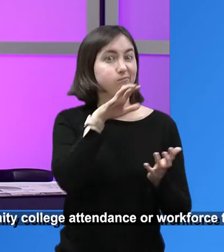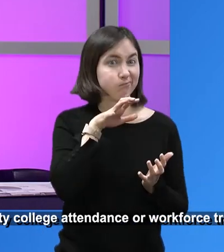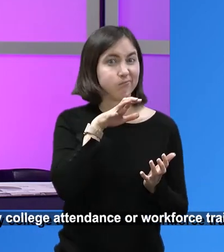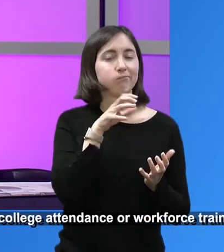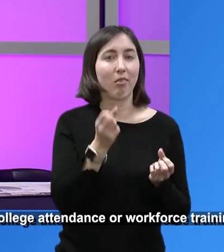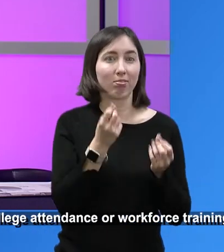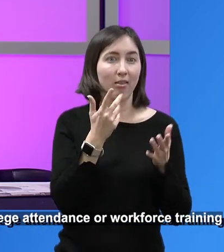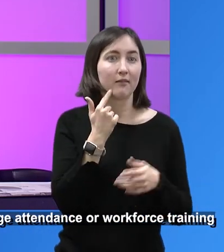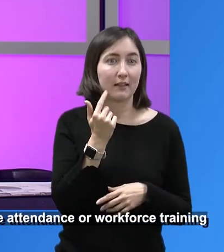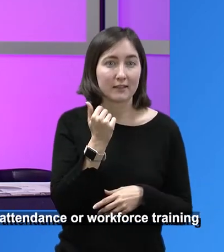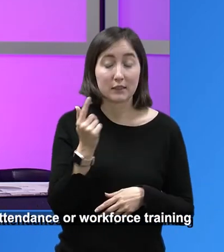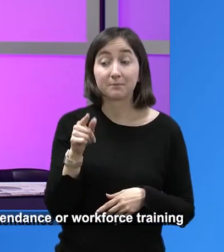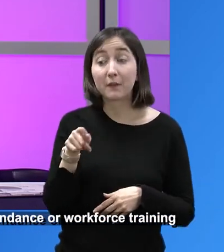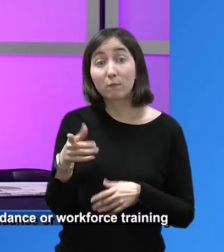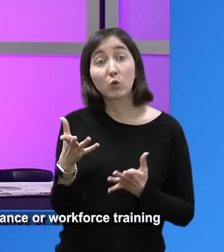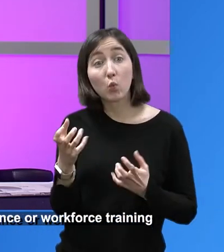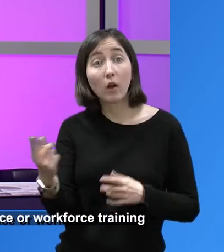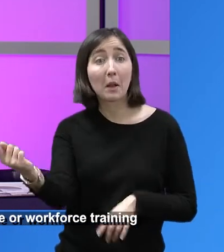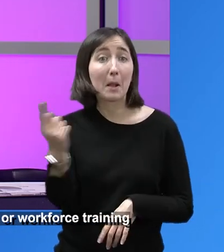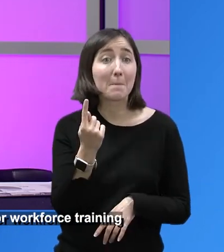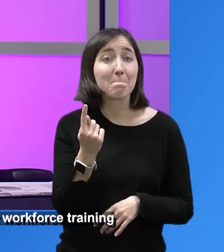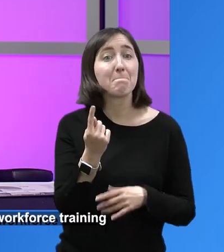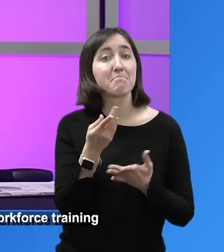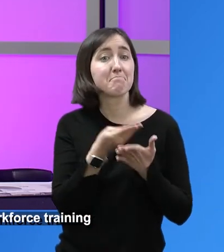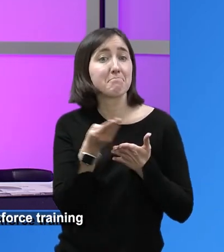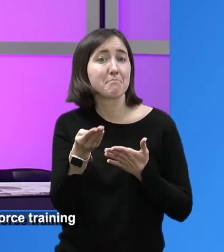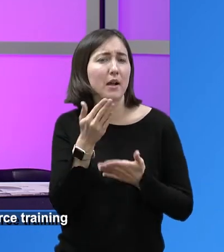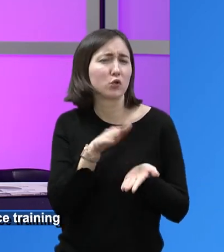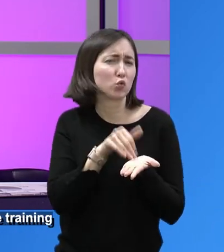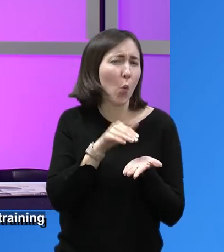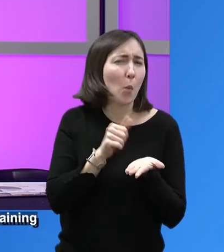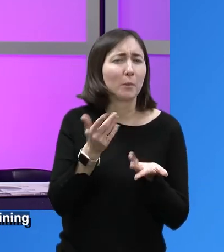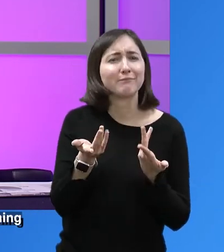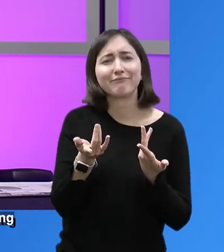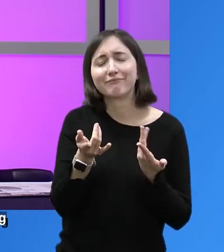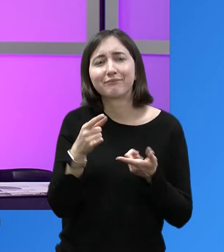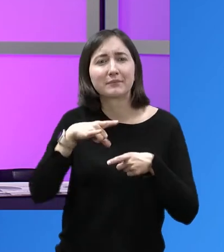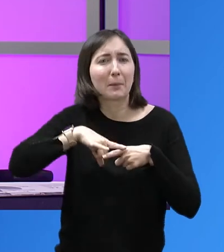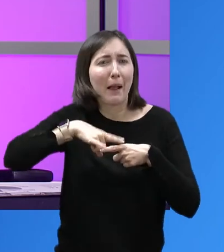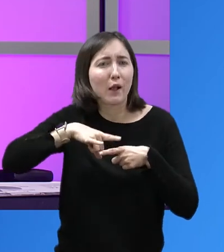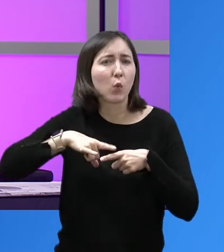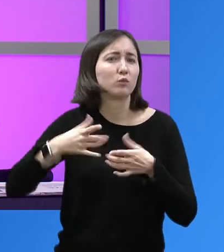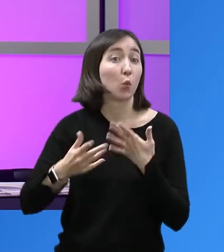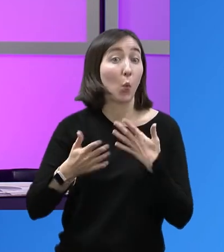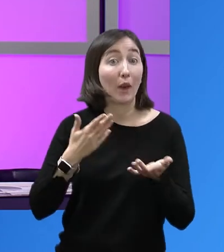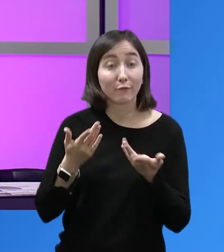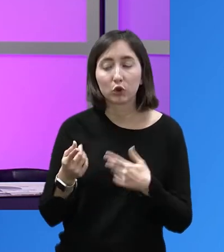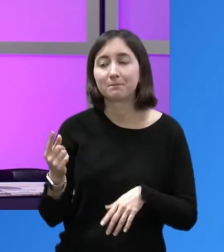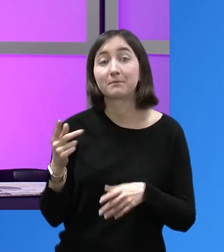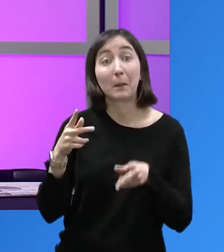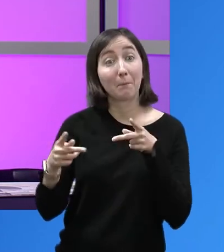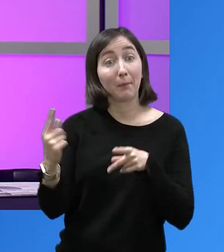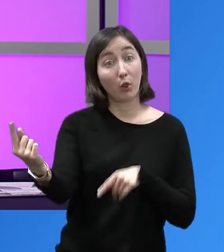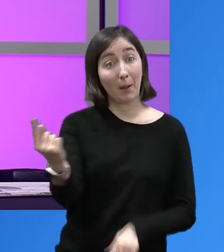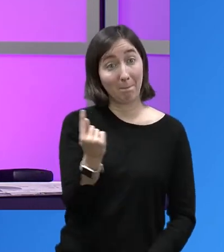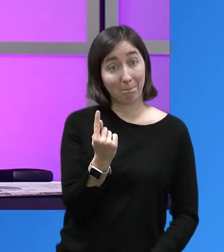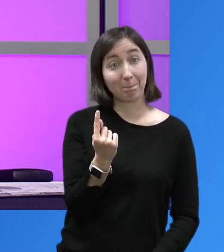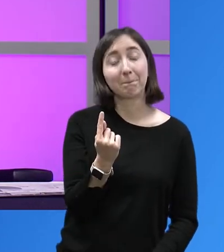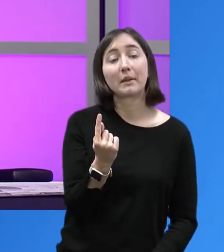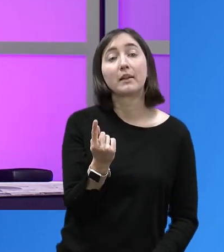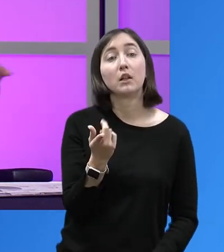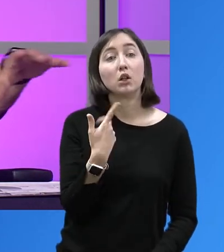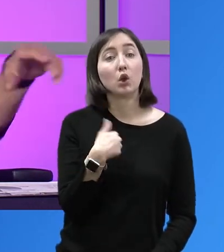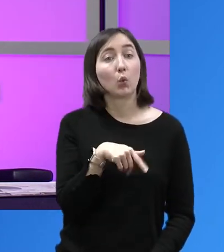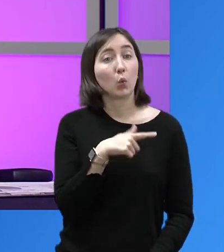certain numbers, right? So if you wanted to come in and buy like soap or tobacco or whatever, you just handed them. So people came to the counter and